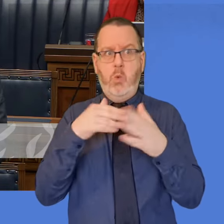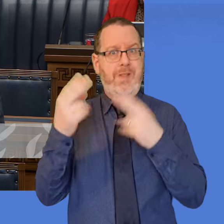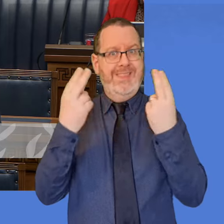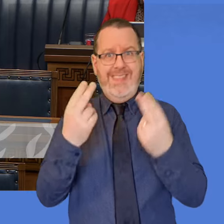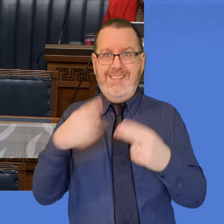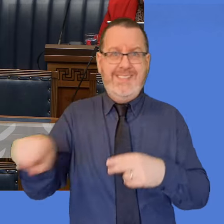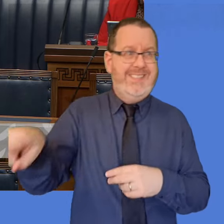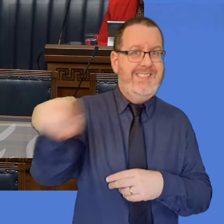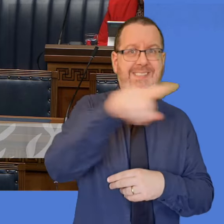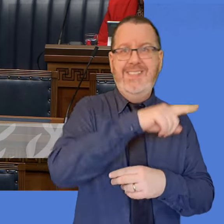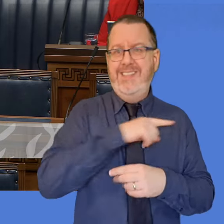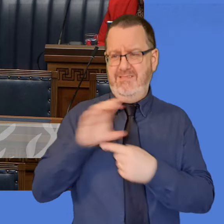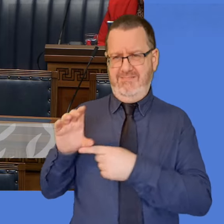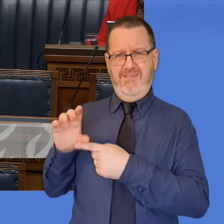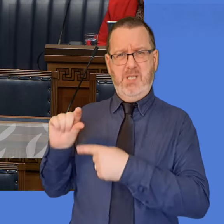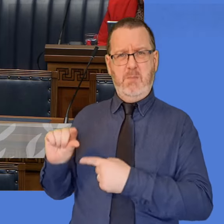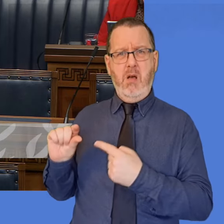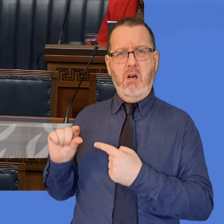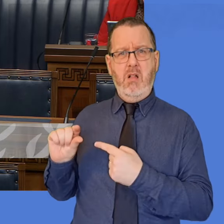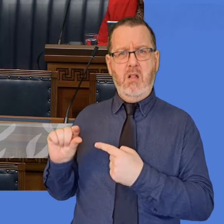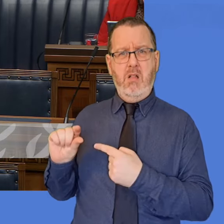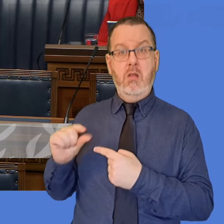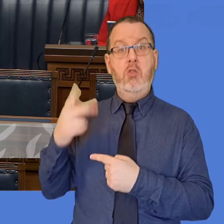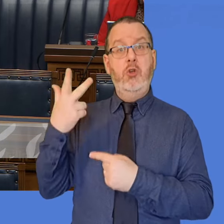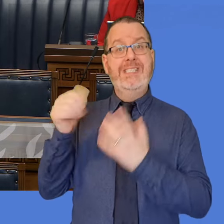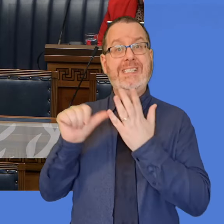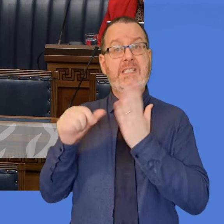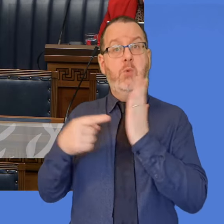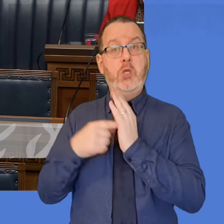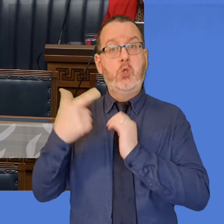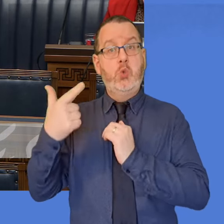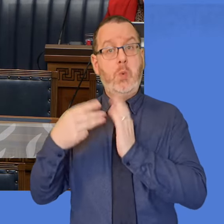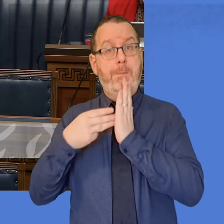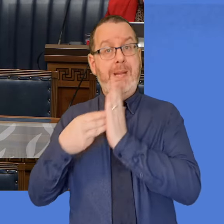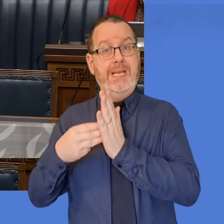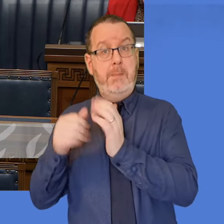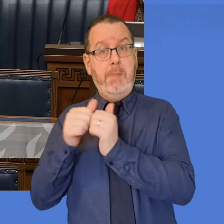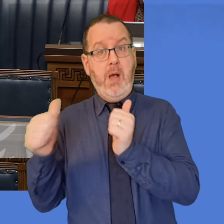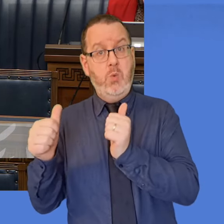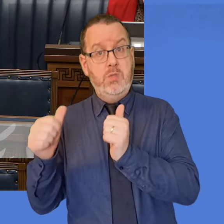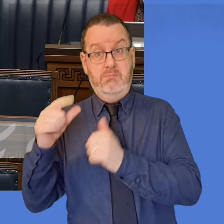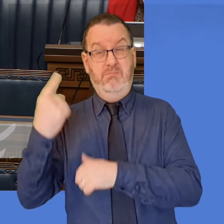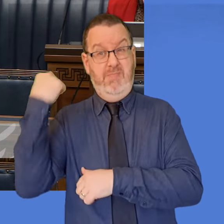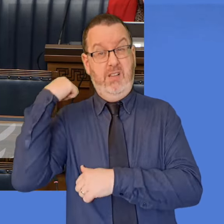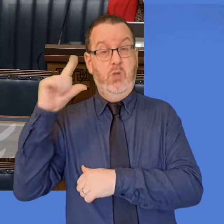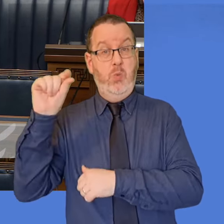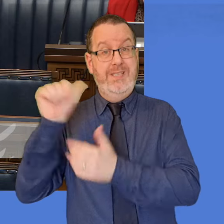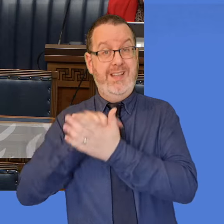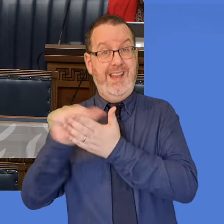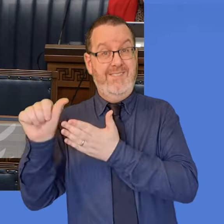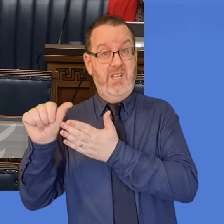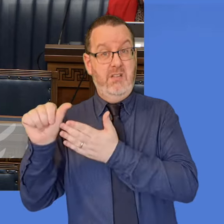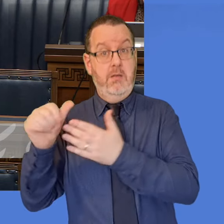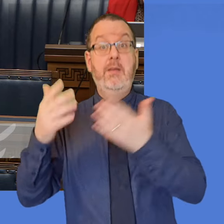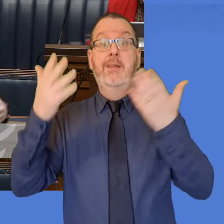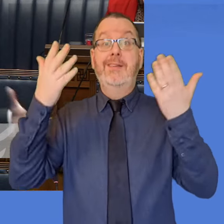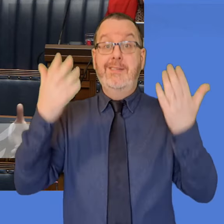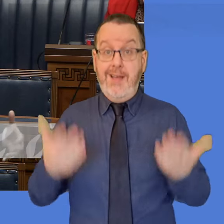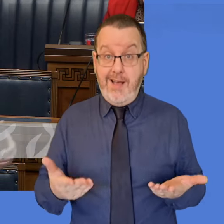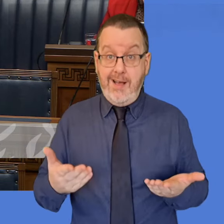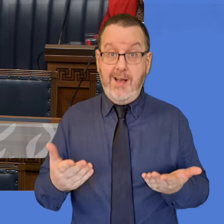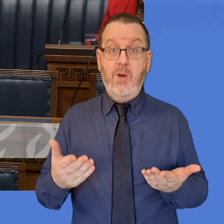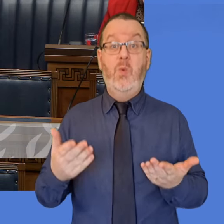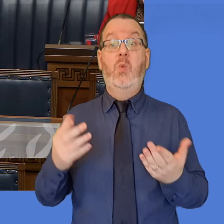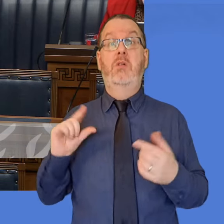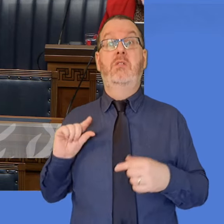in 2011. I think that is an even smaller amount now in relative terms. So that's